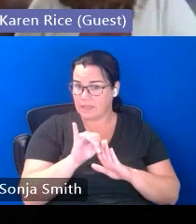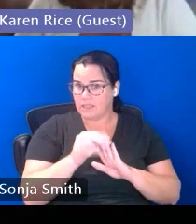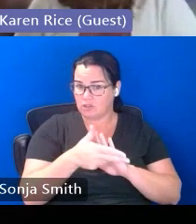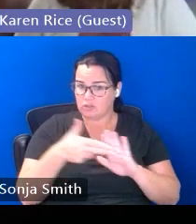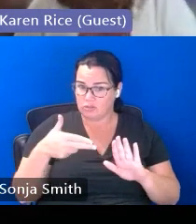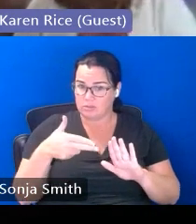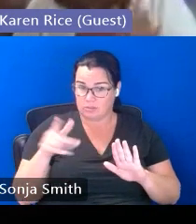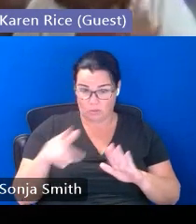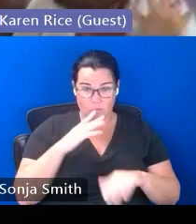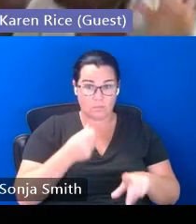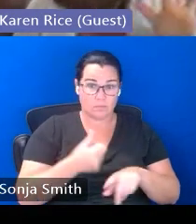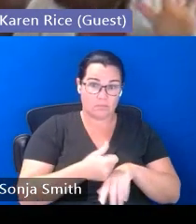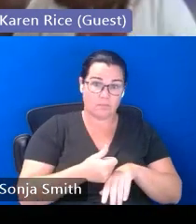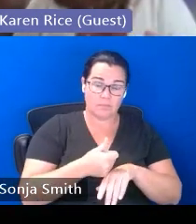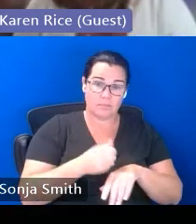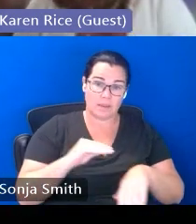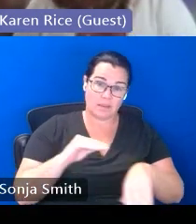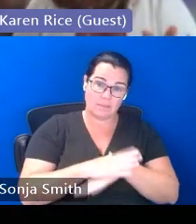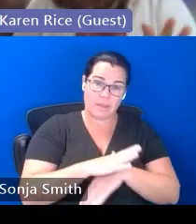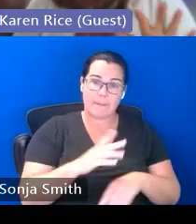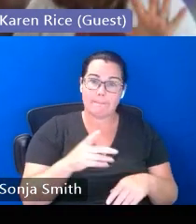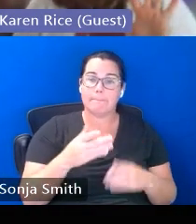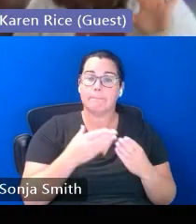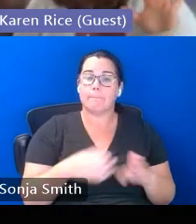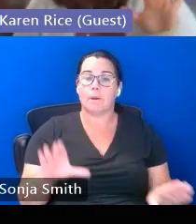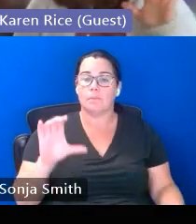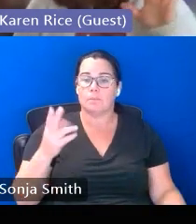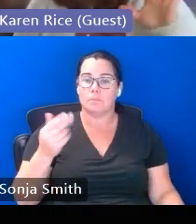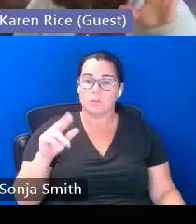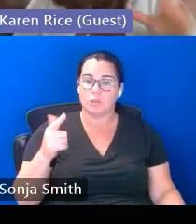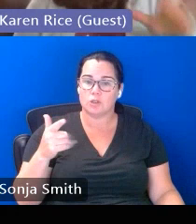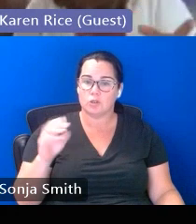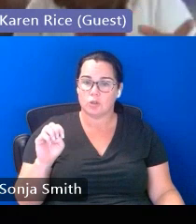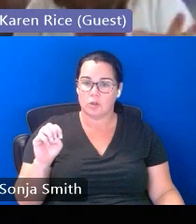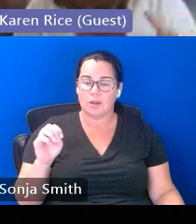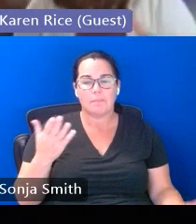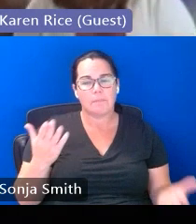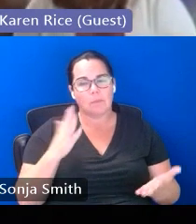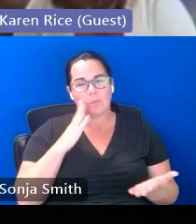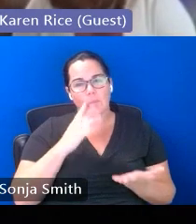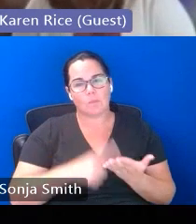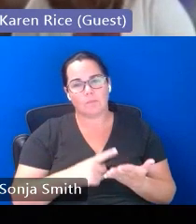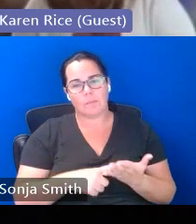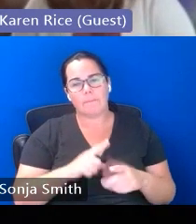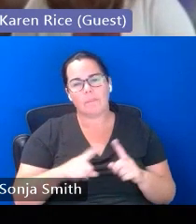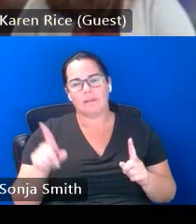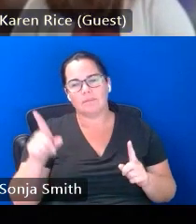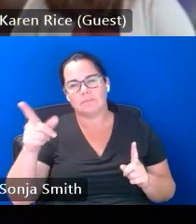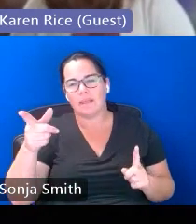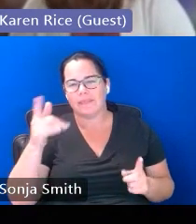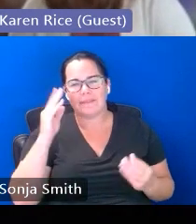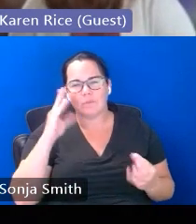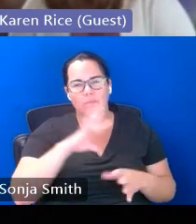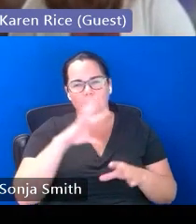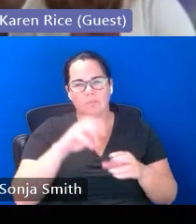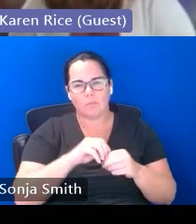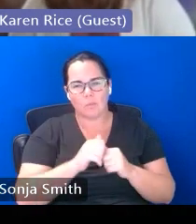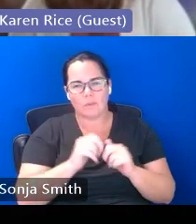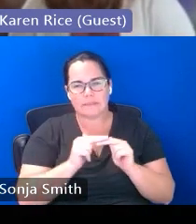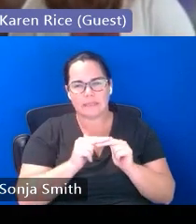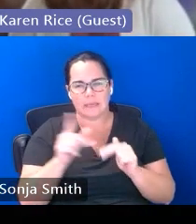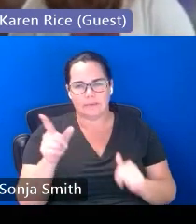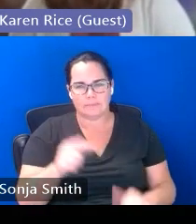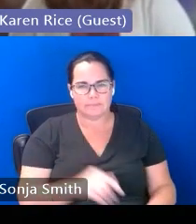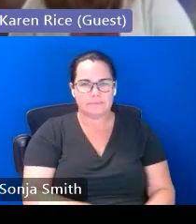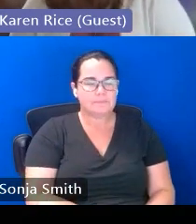affect public charge so we will hopefully have time to talk about that but otherwise the information you need will be on that slide um